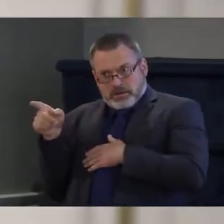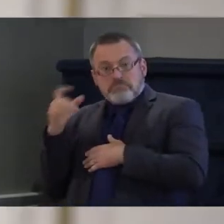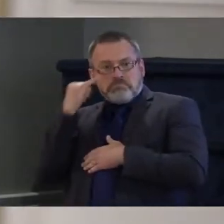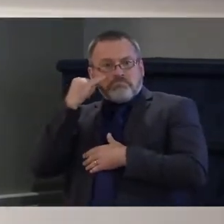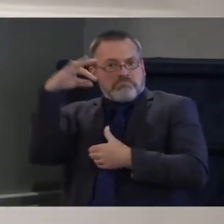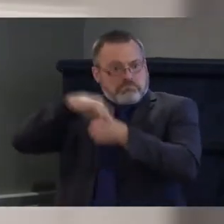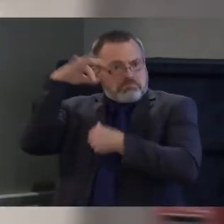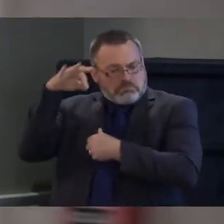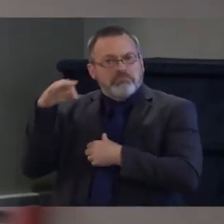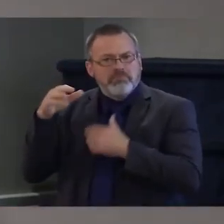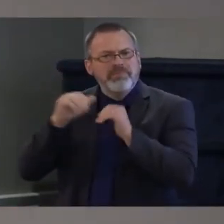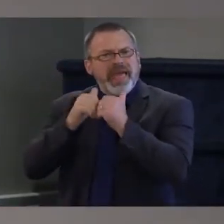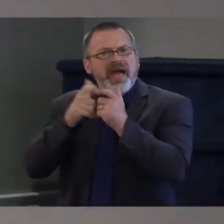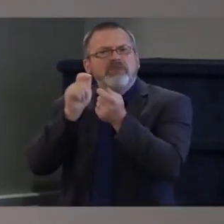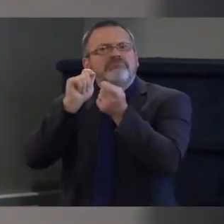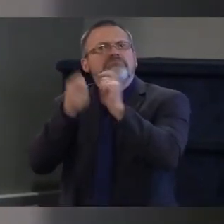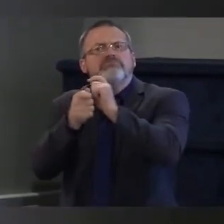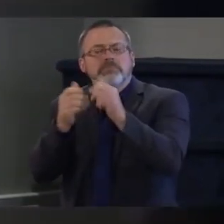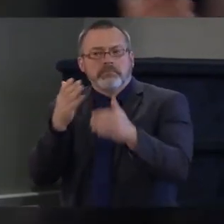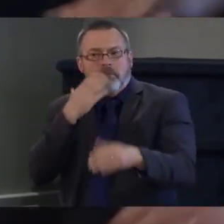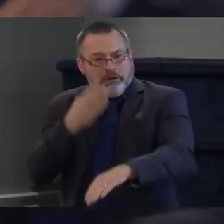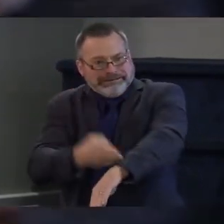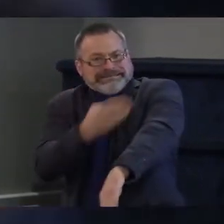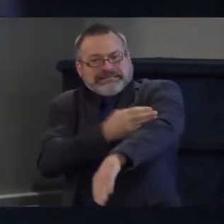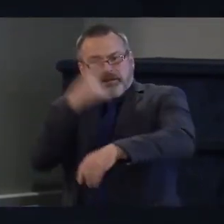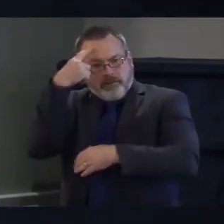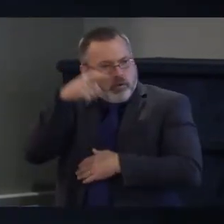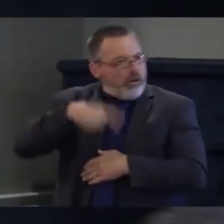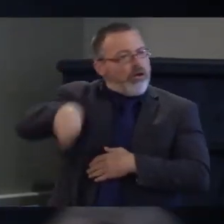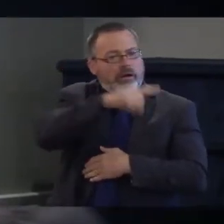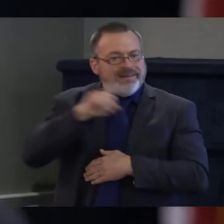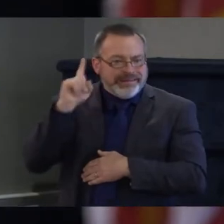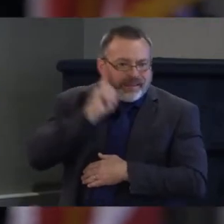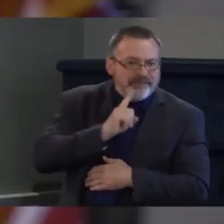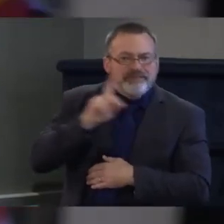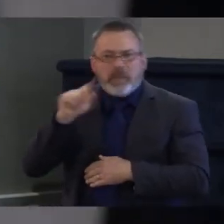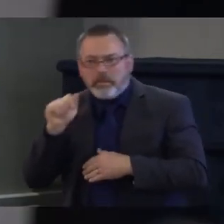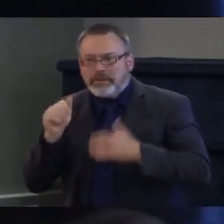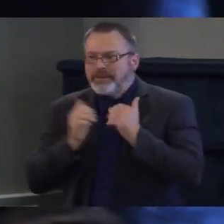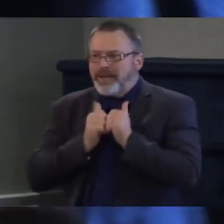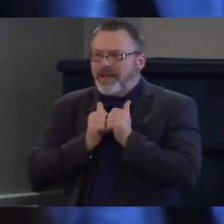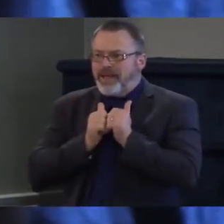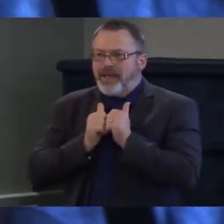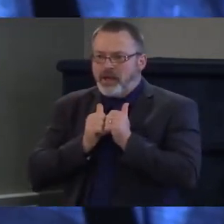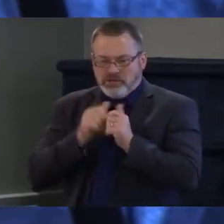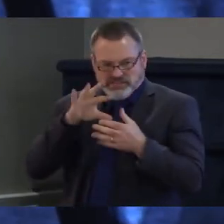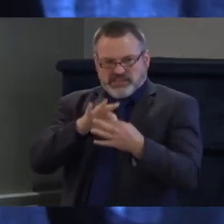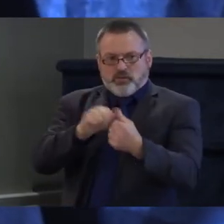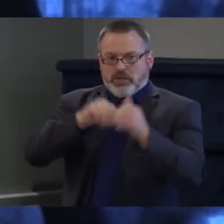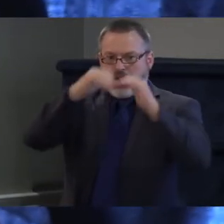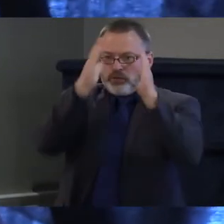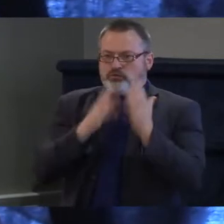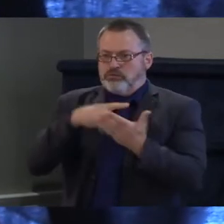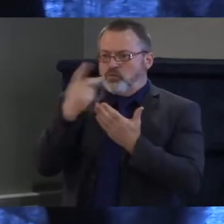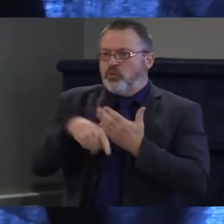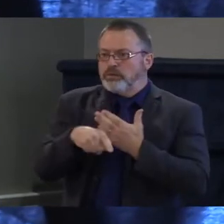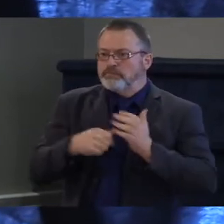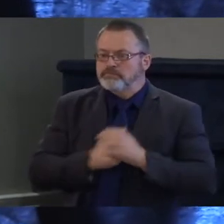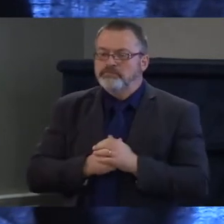time. So this is something that I've been working on for so many years, and it's